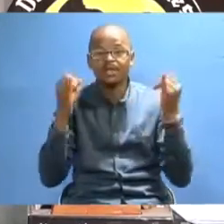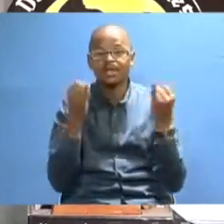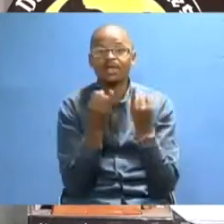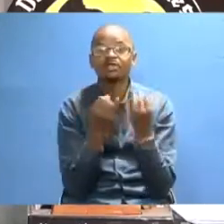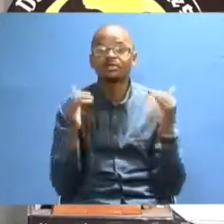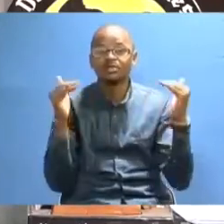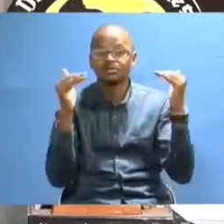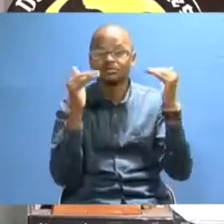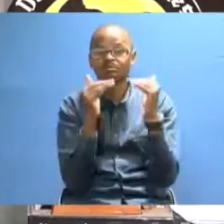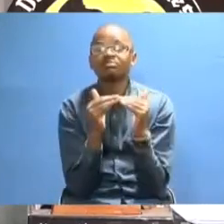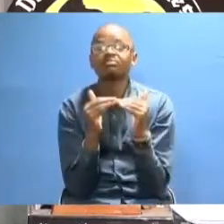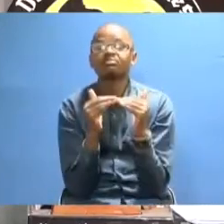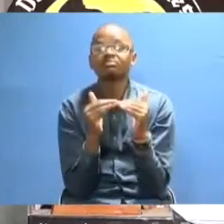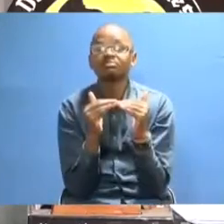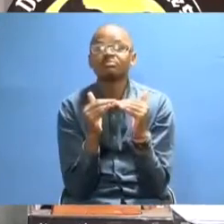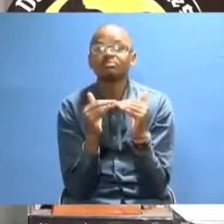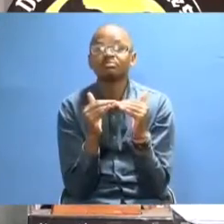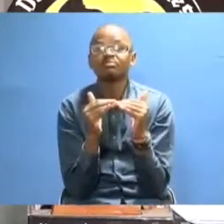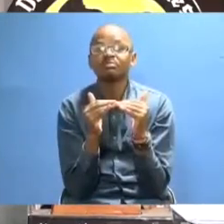levels.